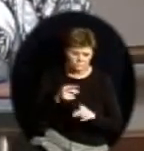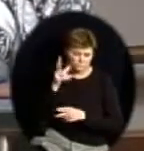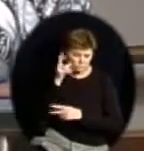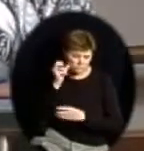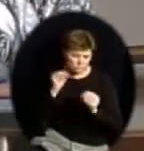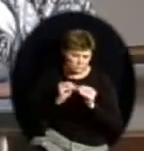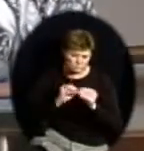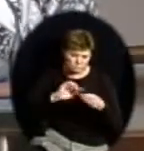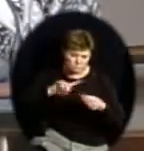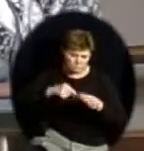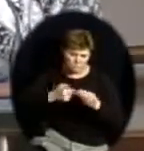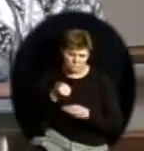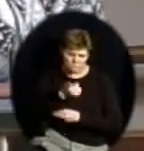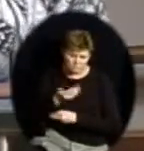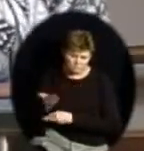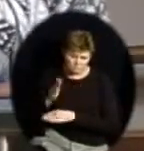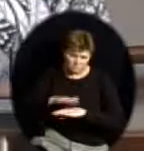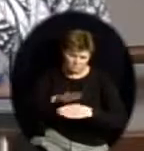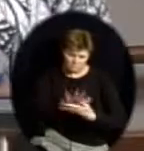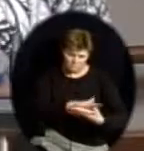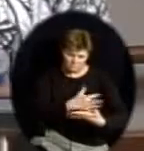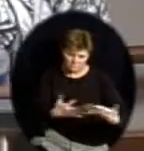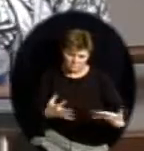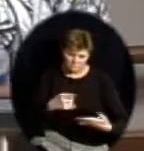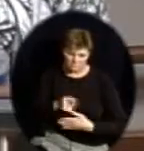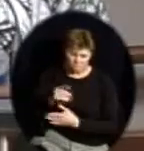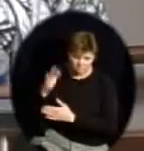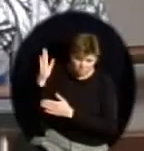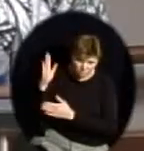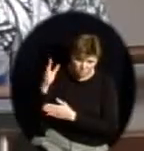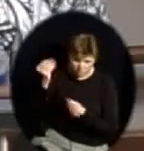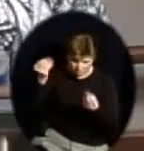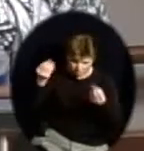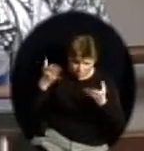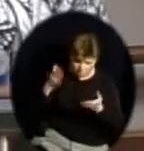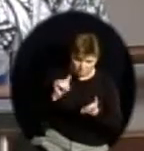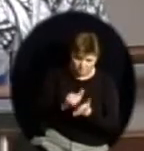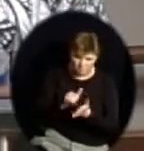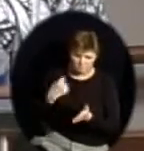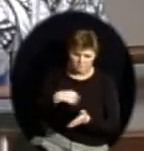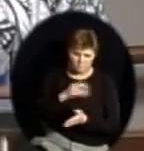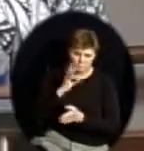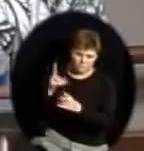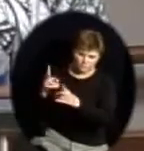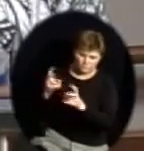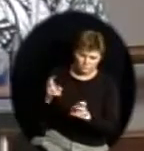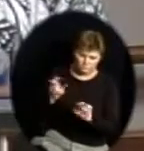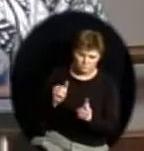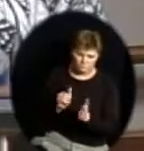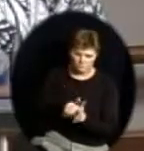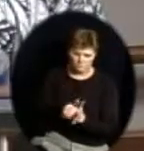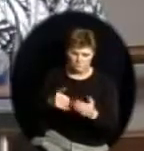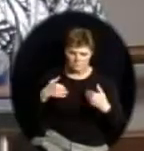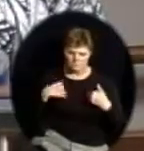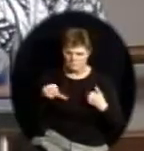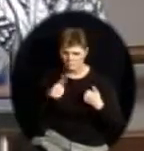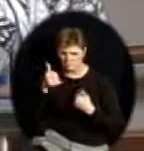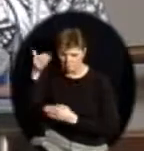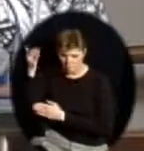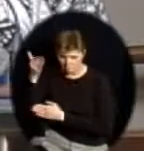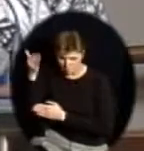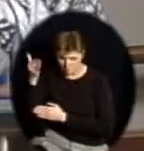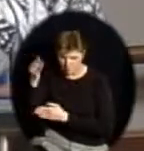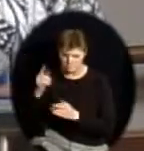or any board member. Following the consent agenda, there will be action items related to setting a special meeting date